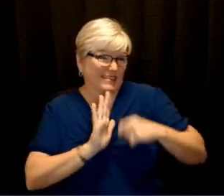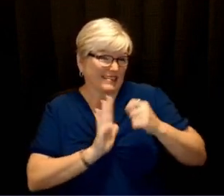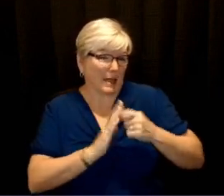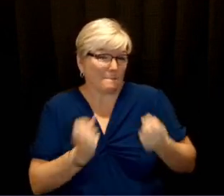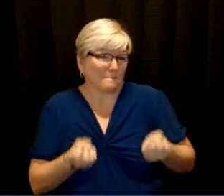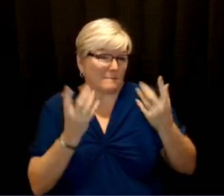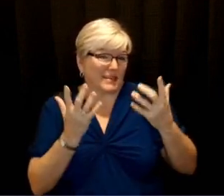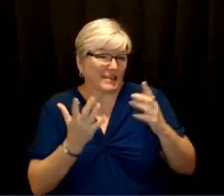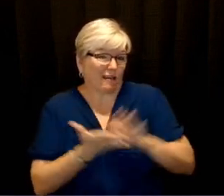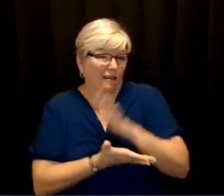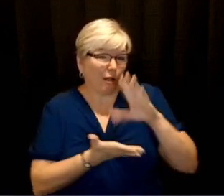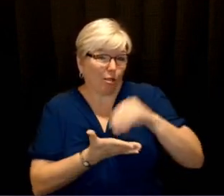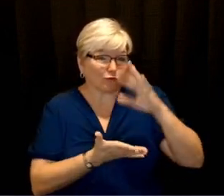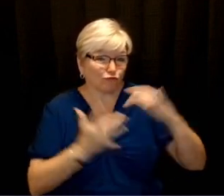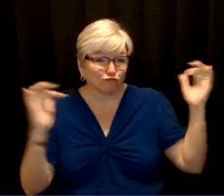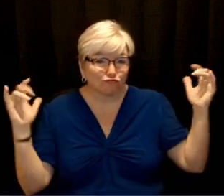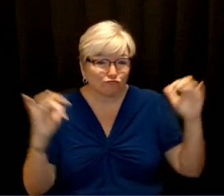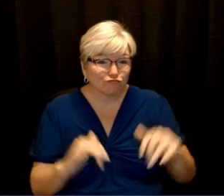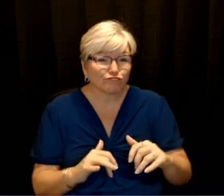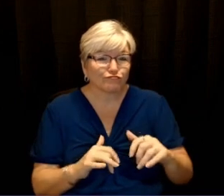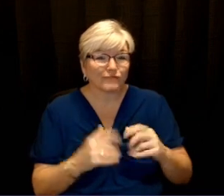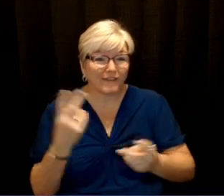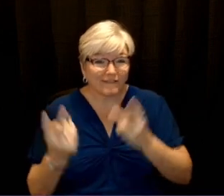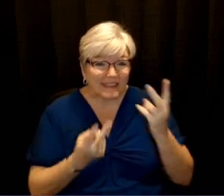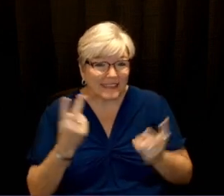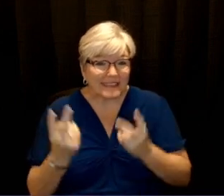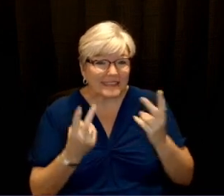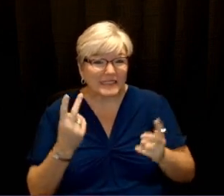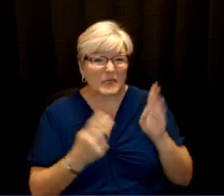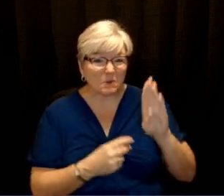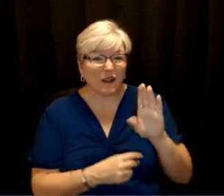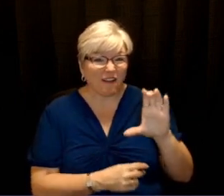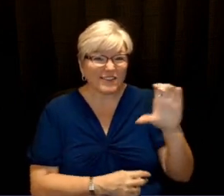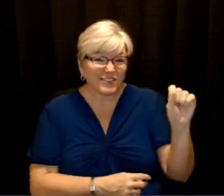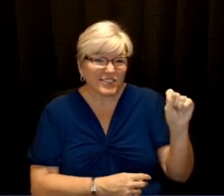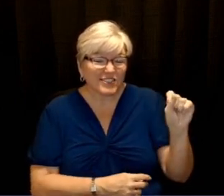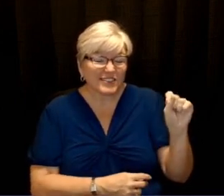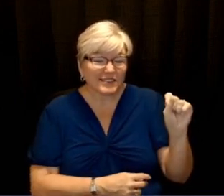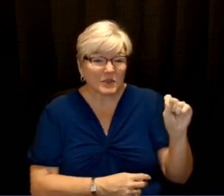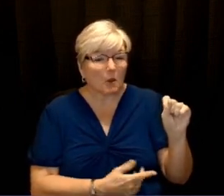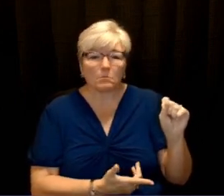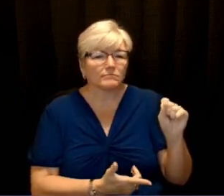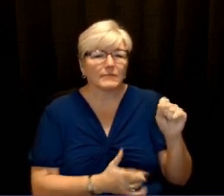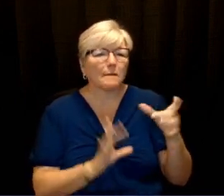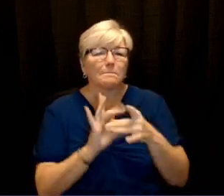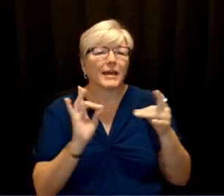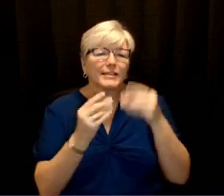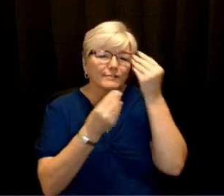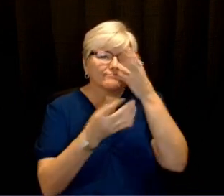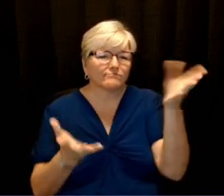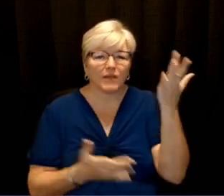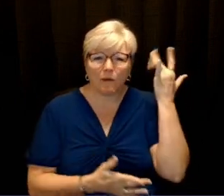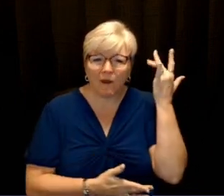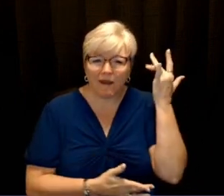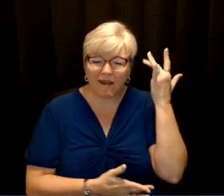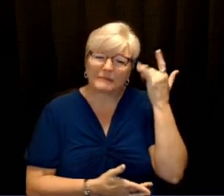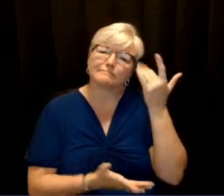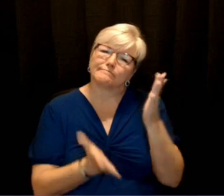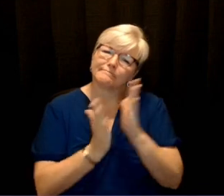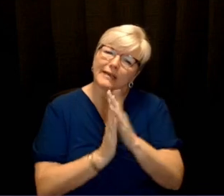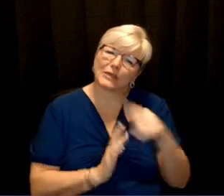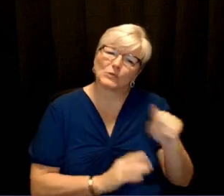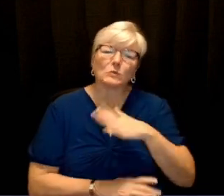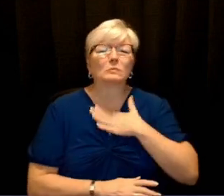time when we have lots of college students who are making their way to Bryan College Station. So the purpose of this message is to